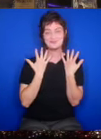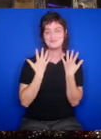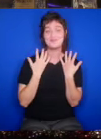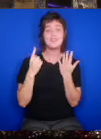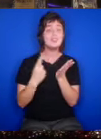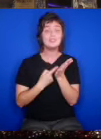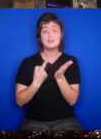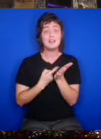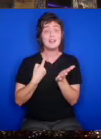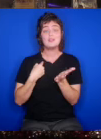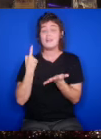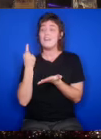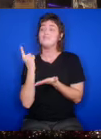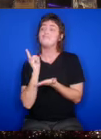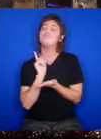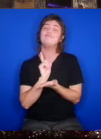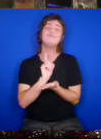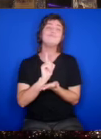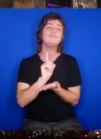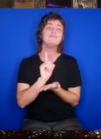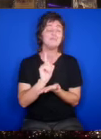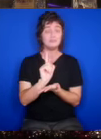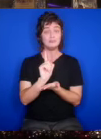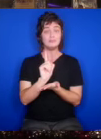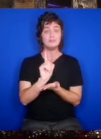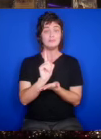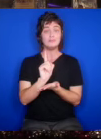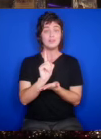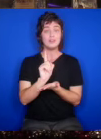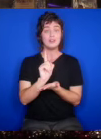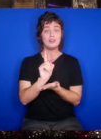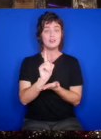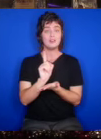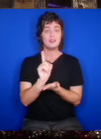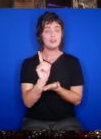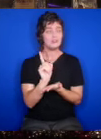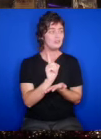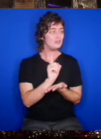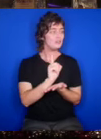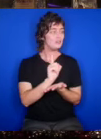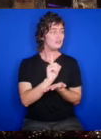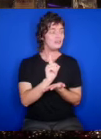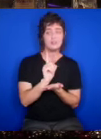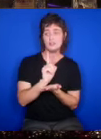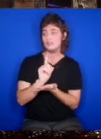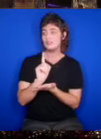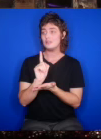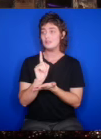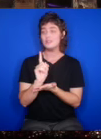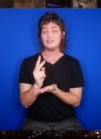Sometimes I stand in the middle of the floor. Not